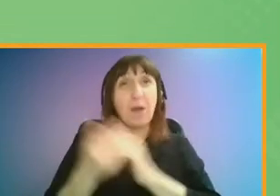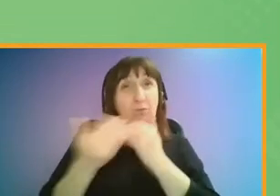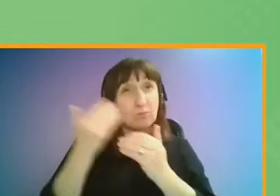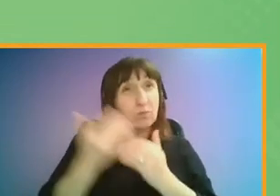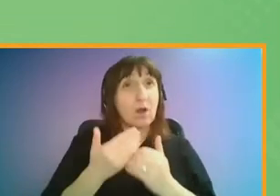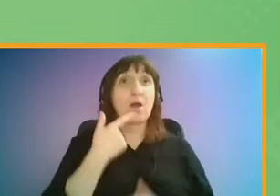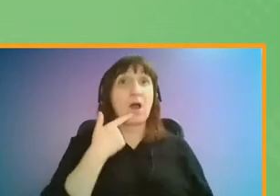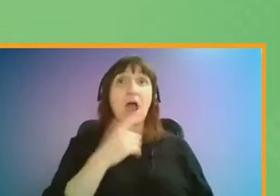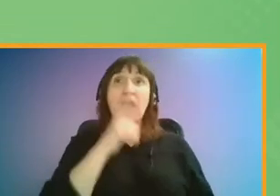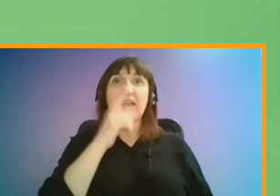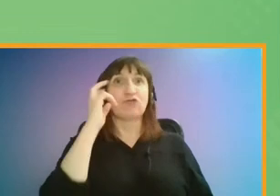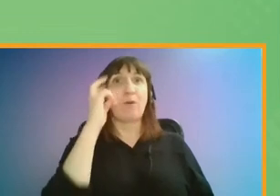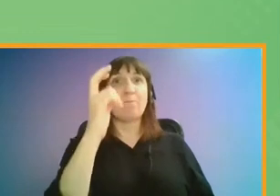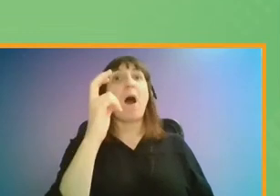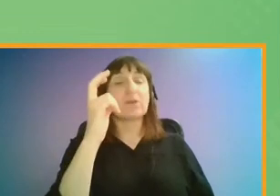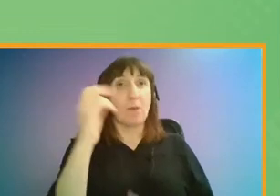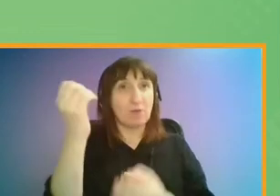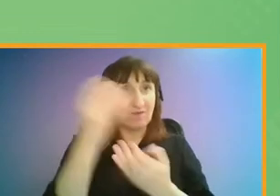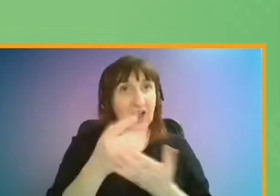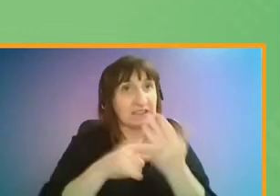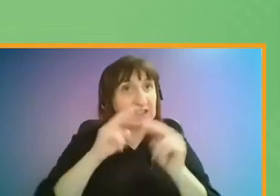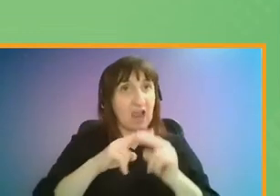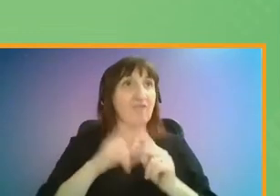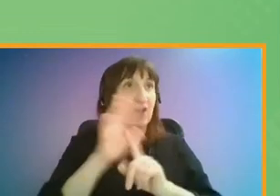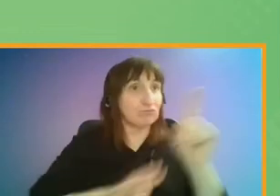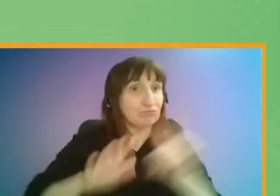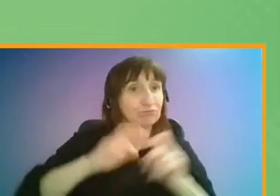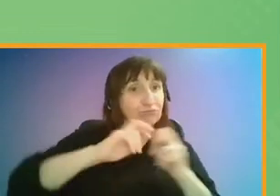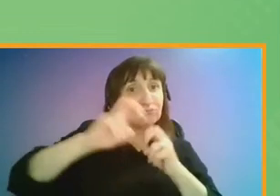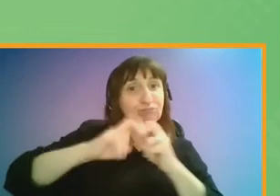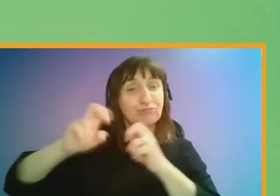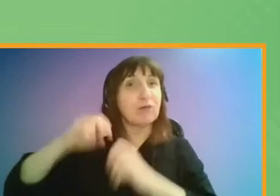number of electric buses providing TfL services in London.